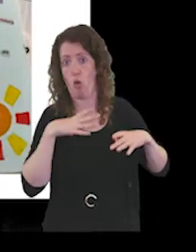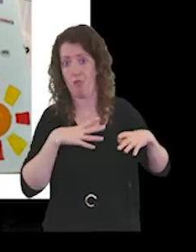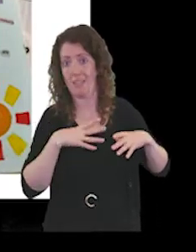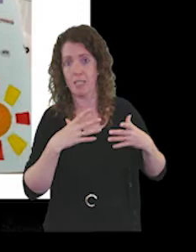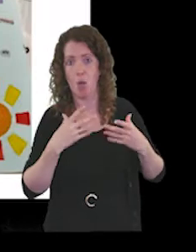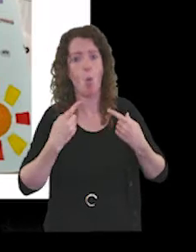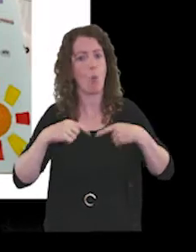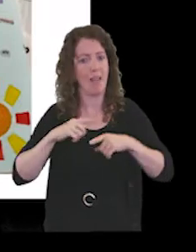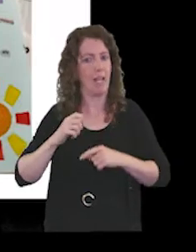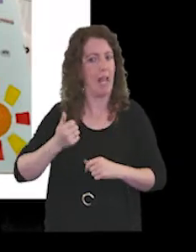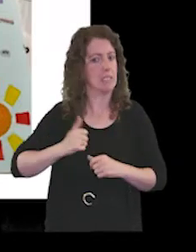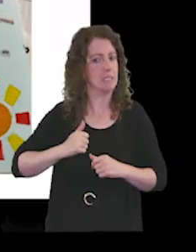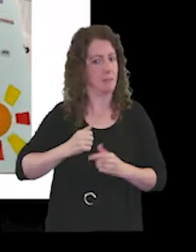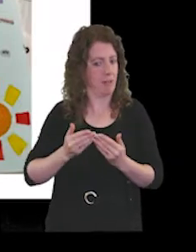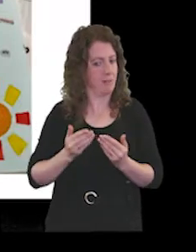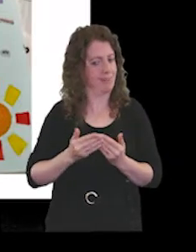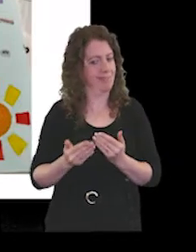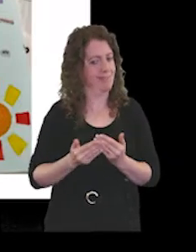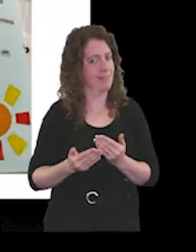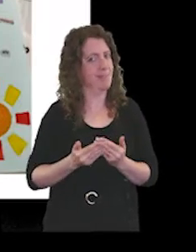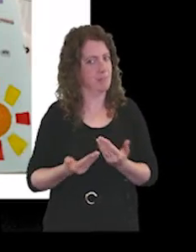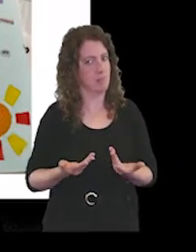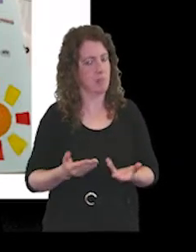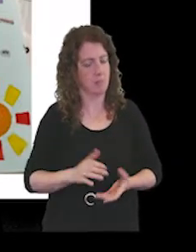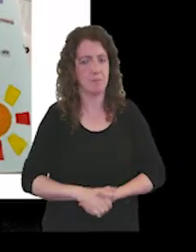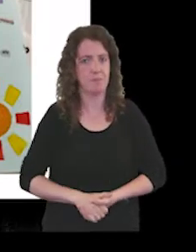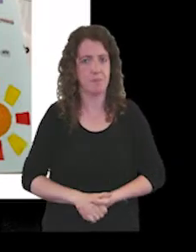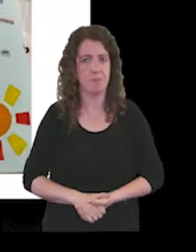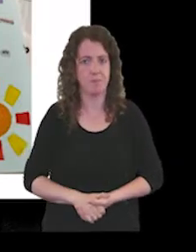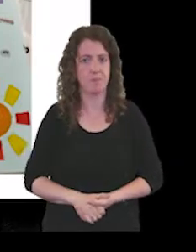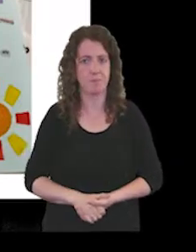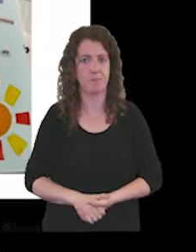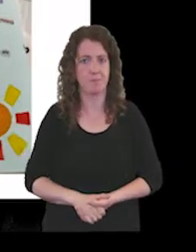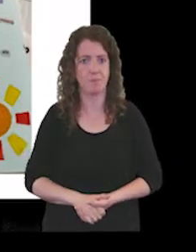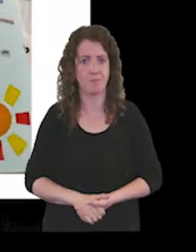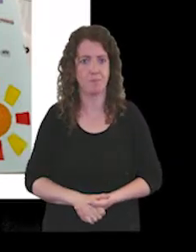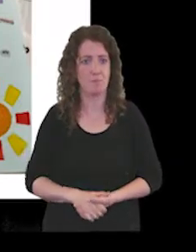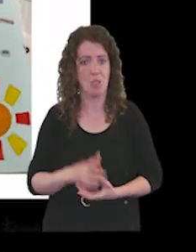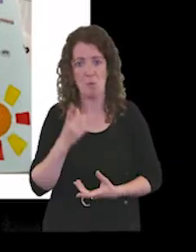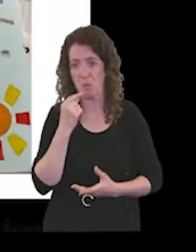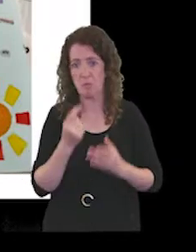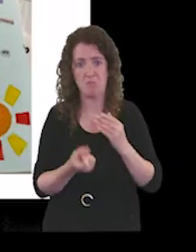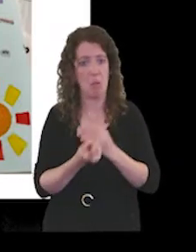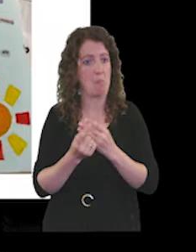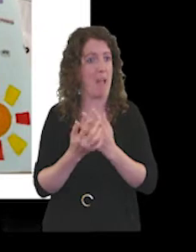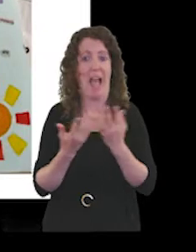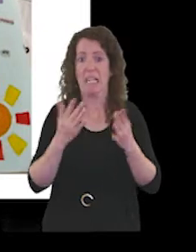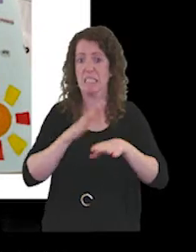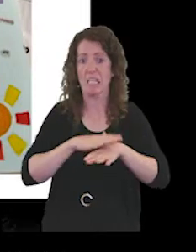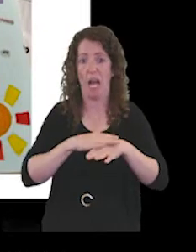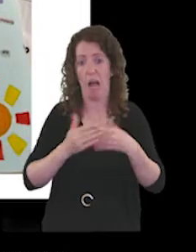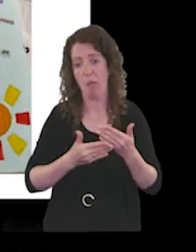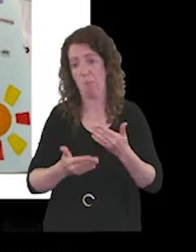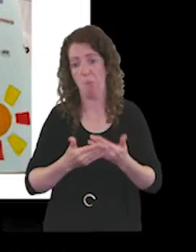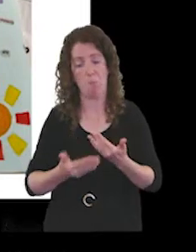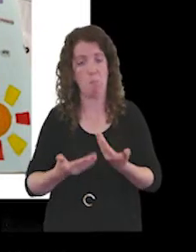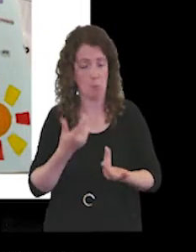we expect them to set up any time soon in the coming weeks.